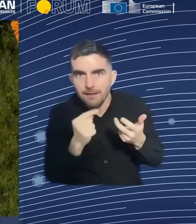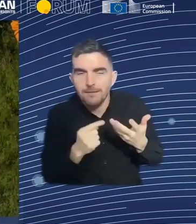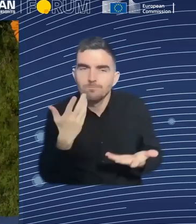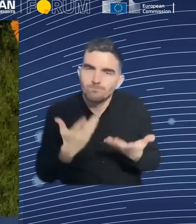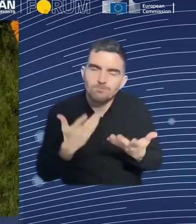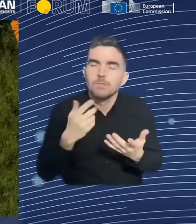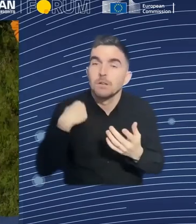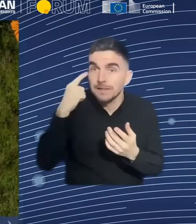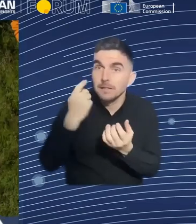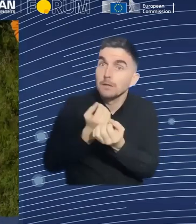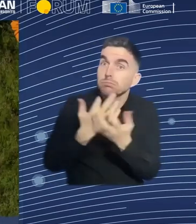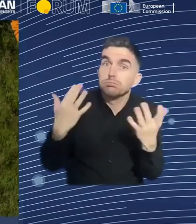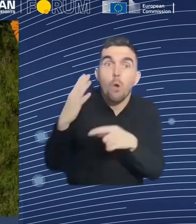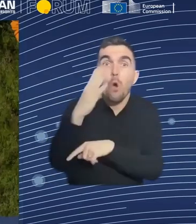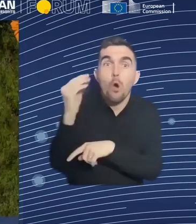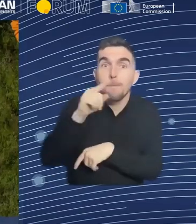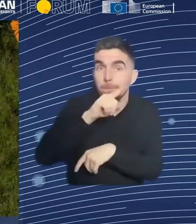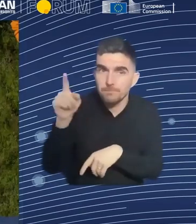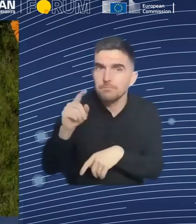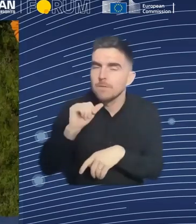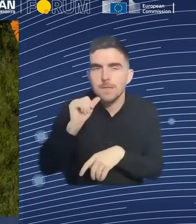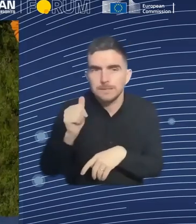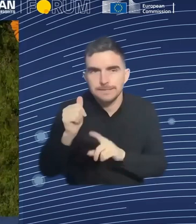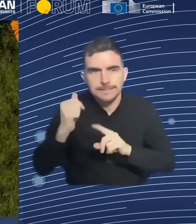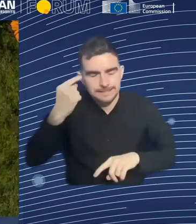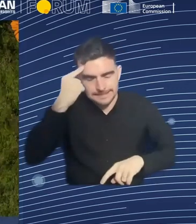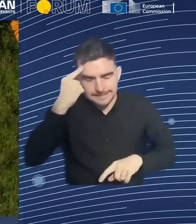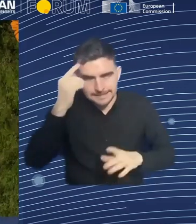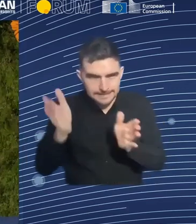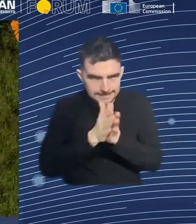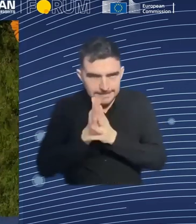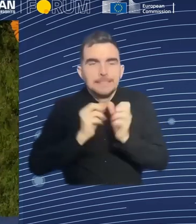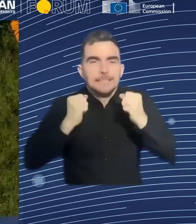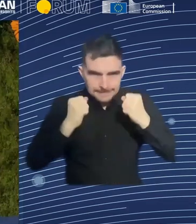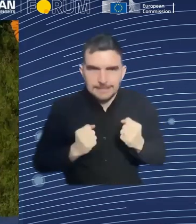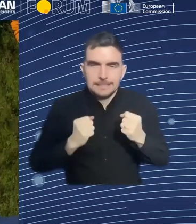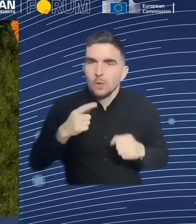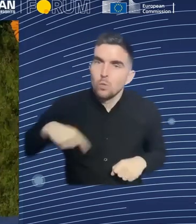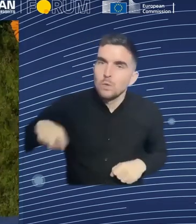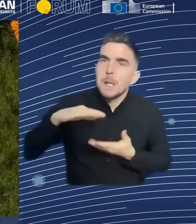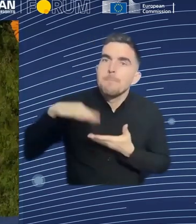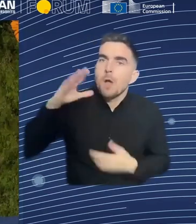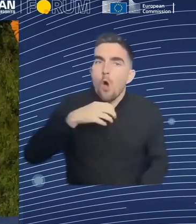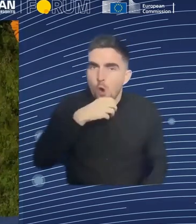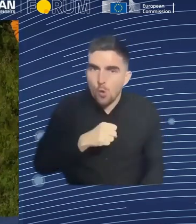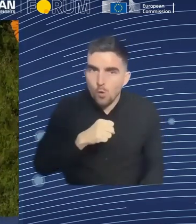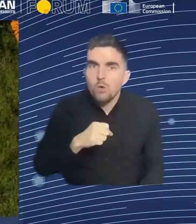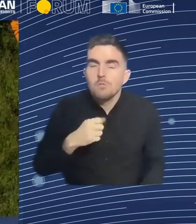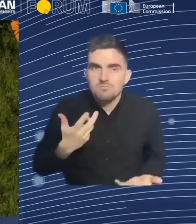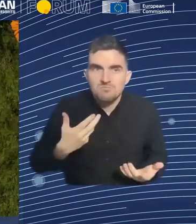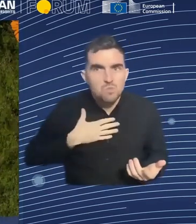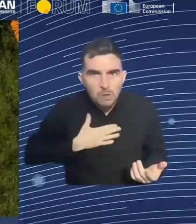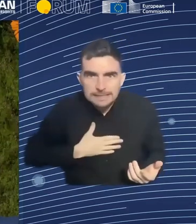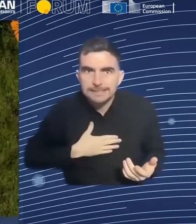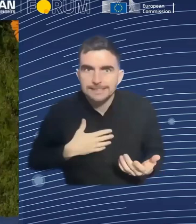you know, getting older and going to need to top up our human workforce with digital to